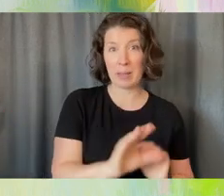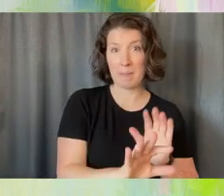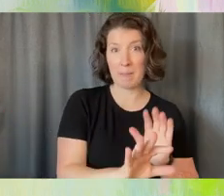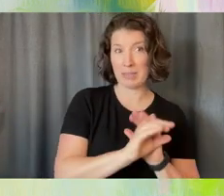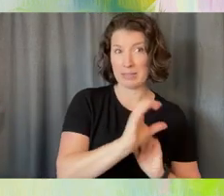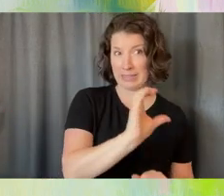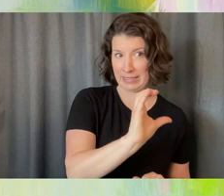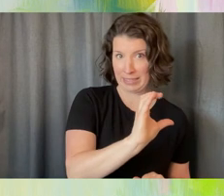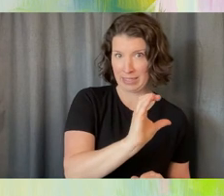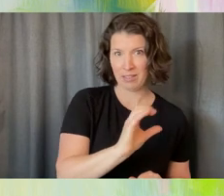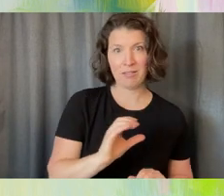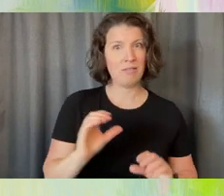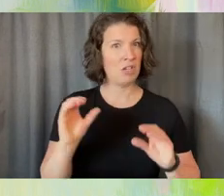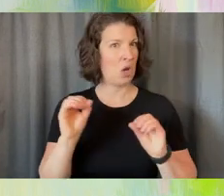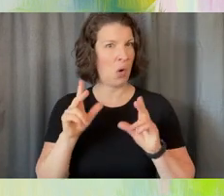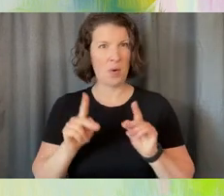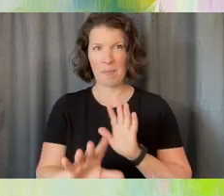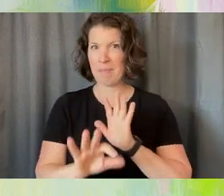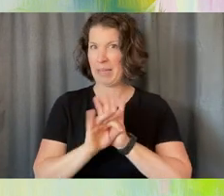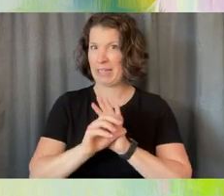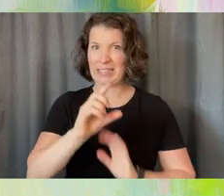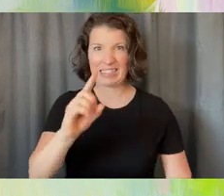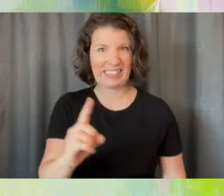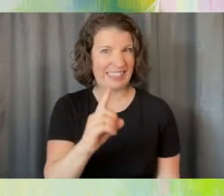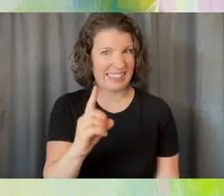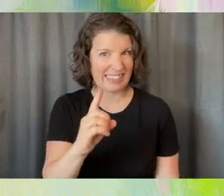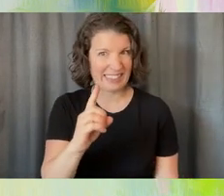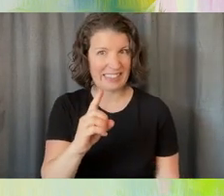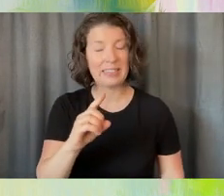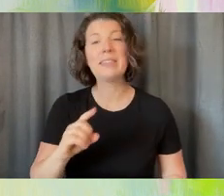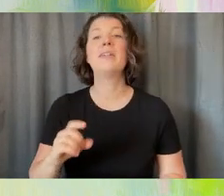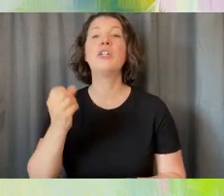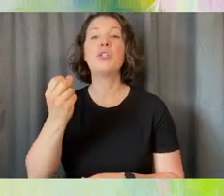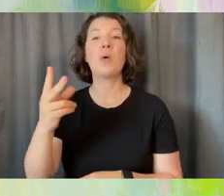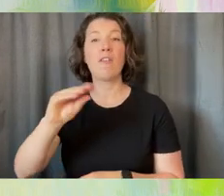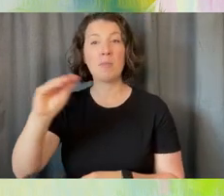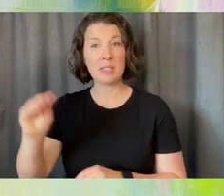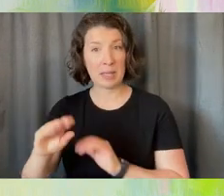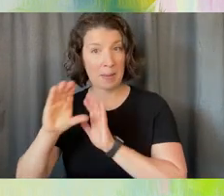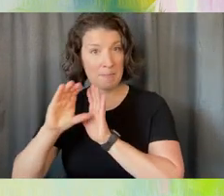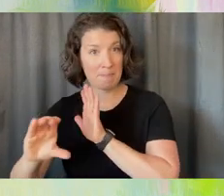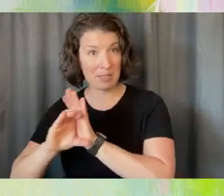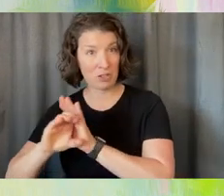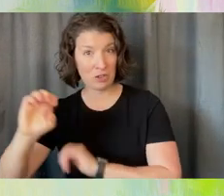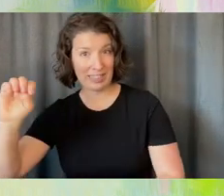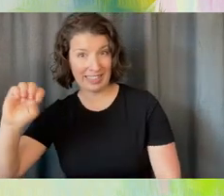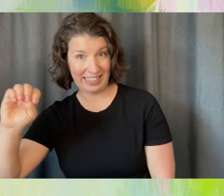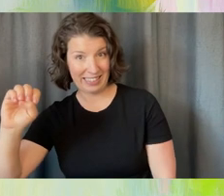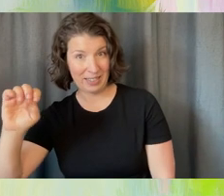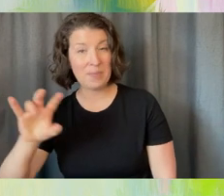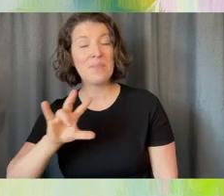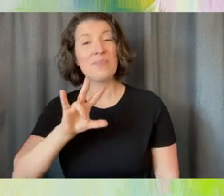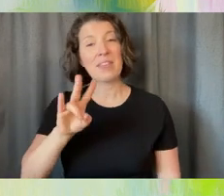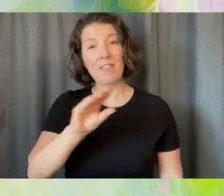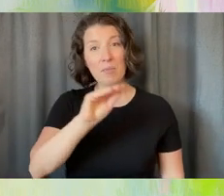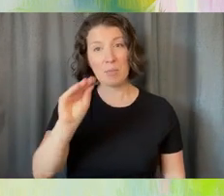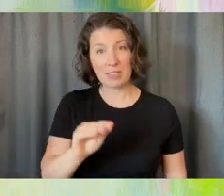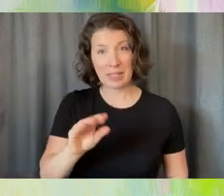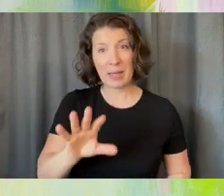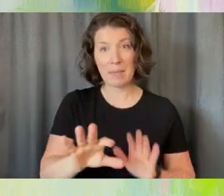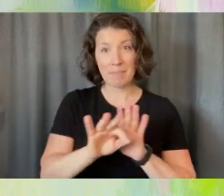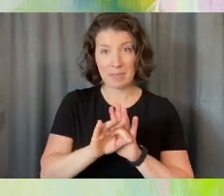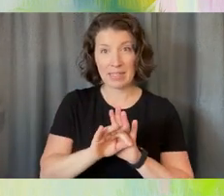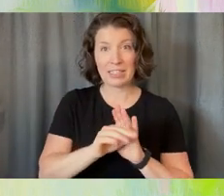D, 12% picture E, and 7% picture G. But 62